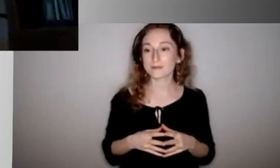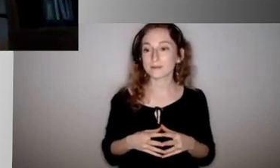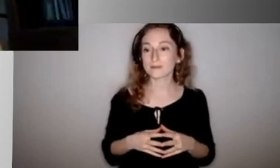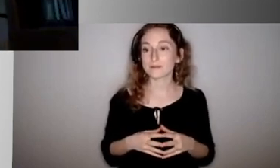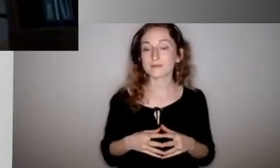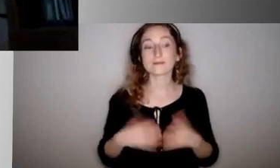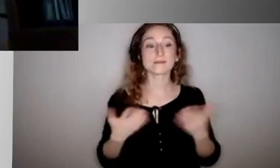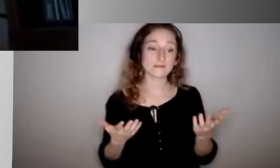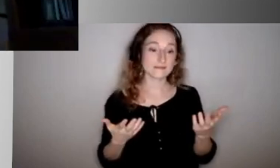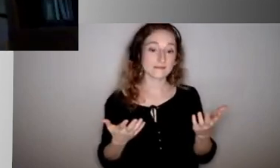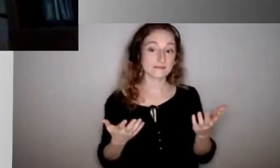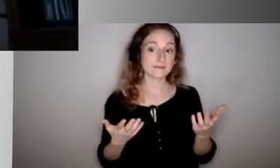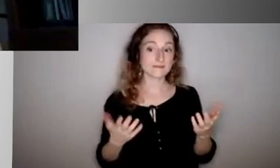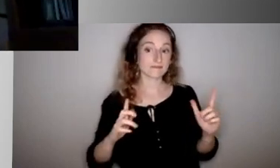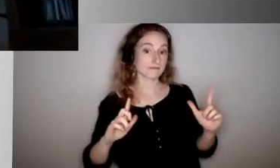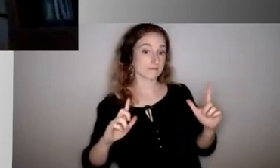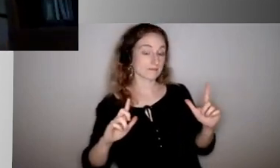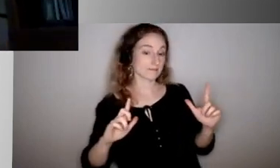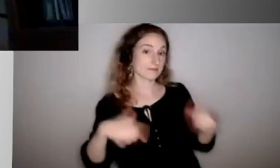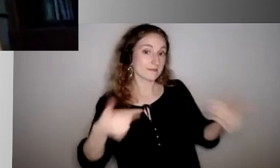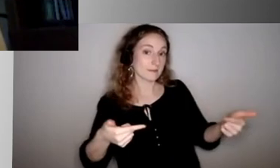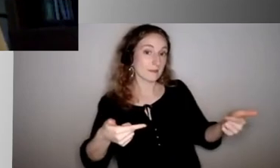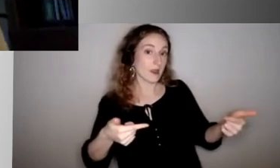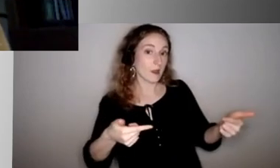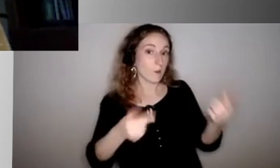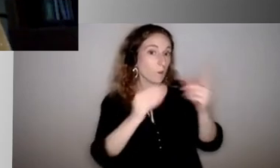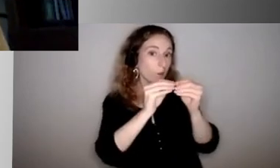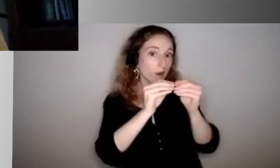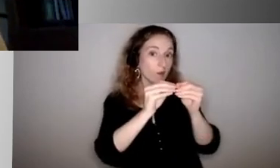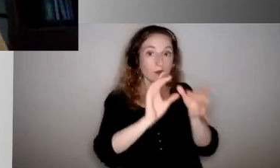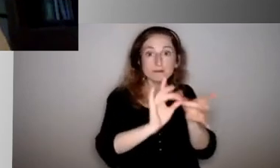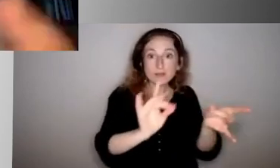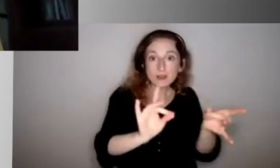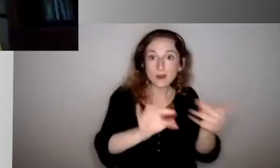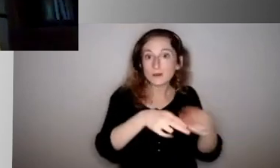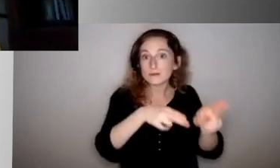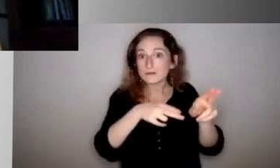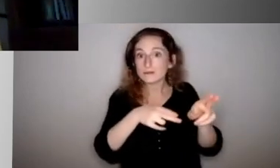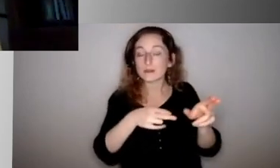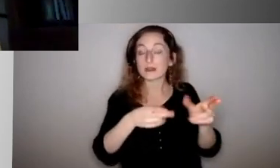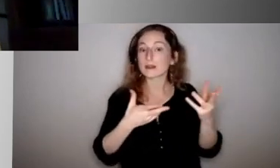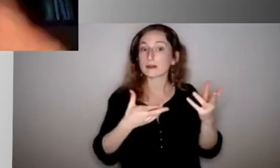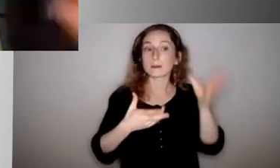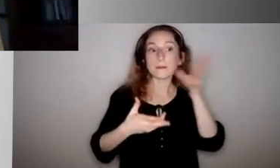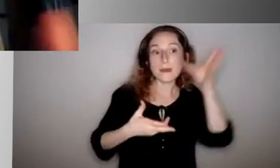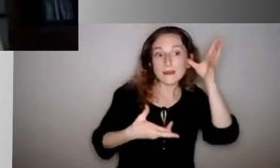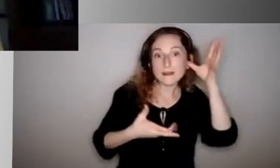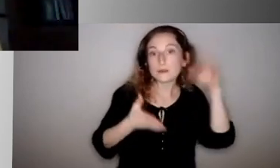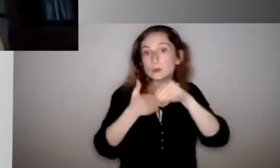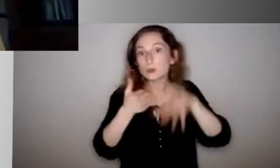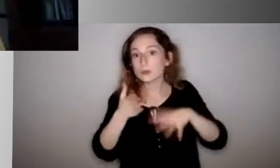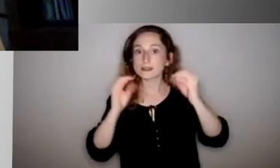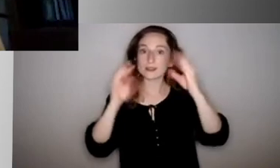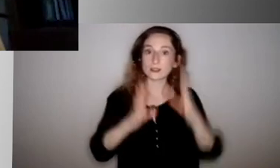to give each of you just, um, let you make one more comment, if you'd like, take this kind of what you think, maybe parents, students, teachers should kind of keep in their minds,